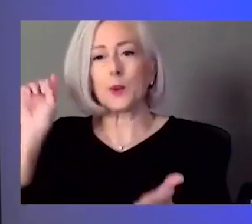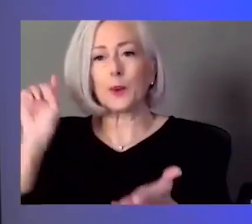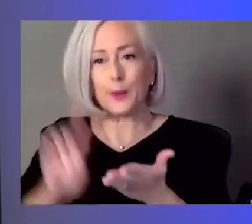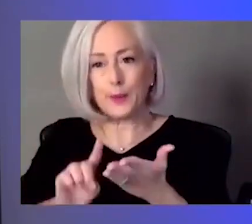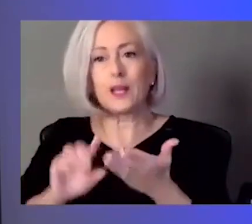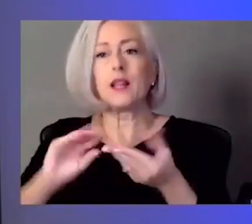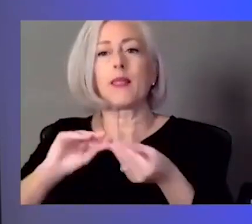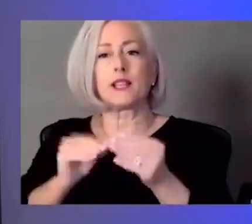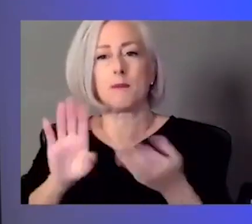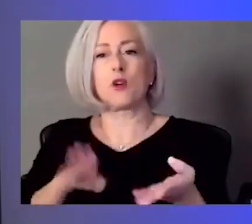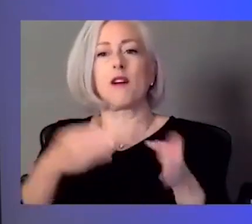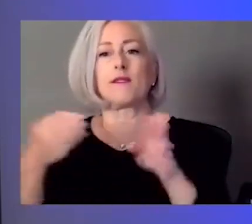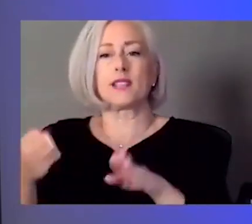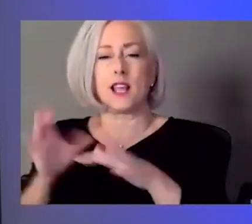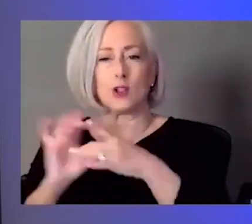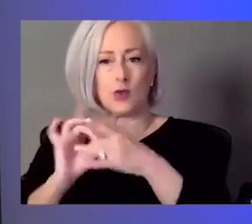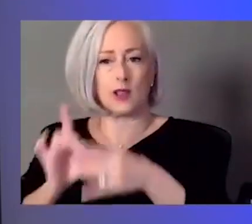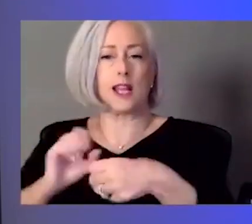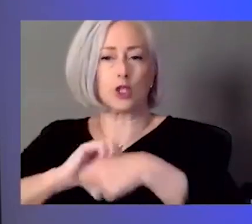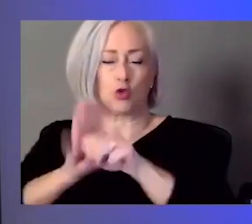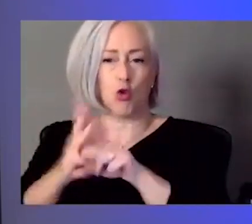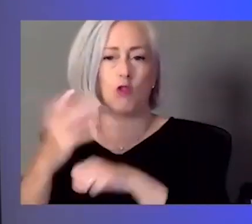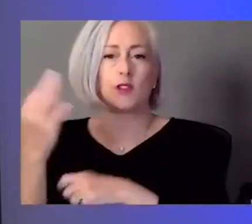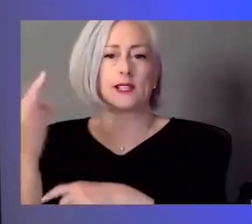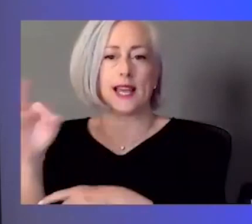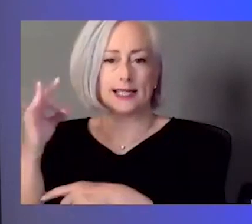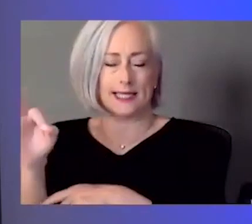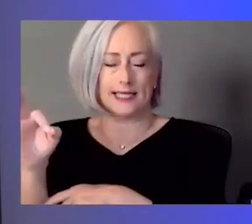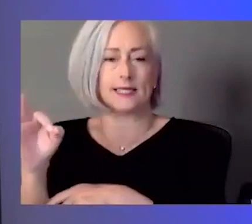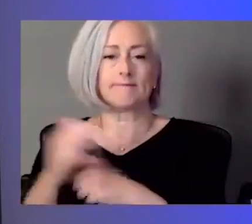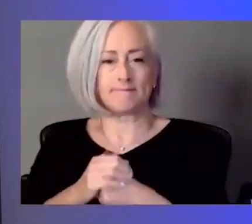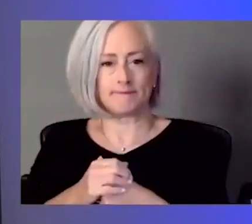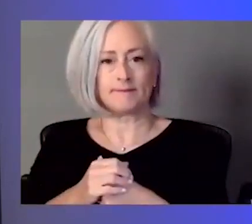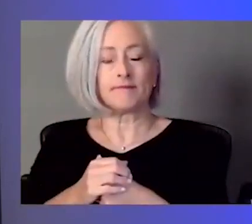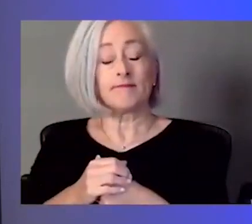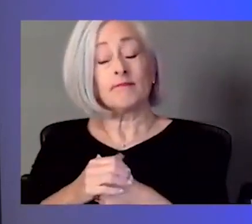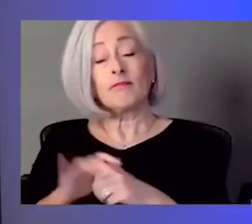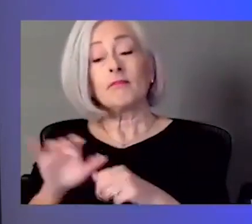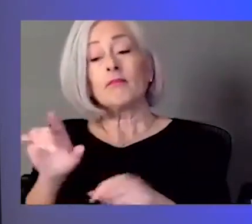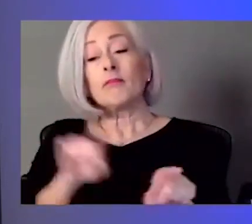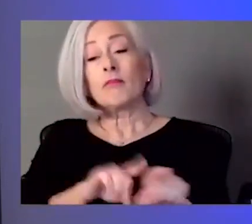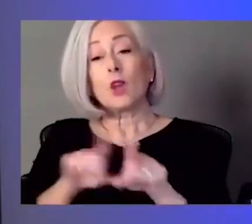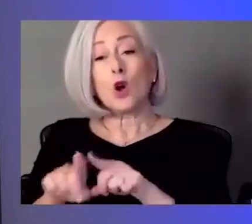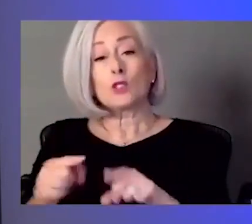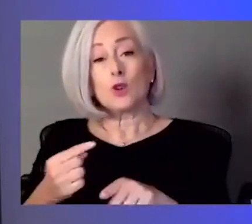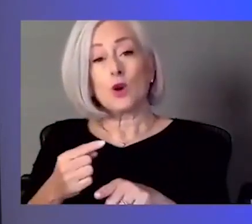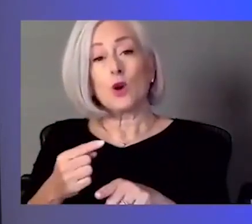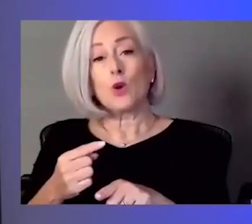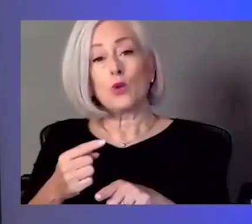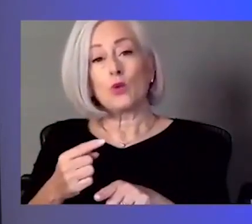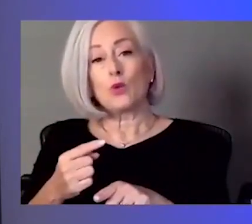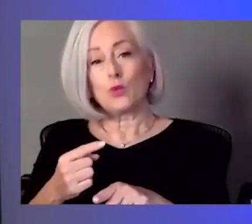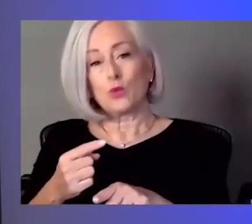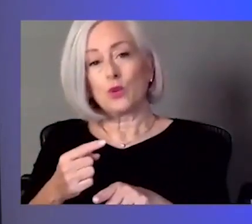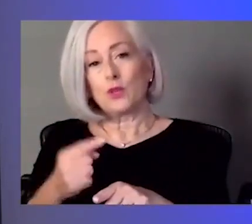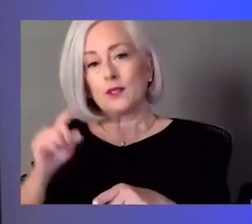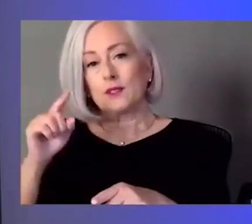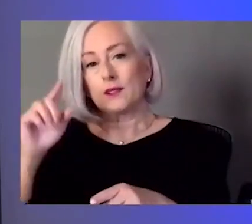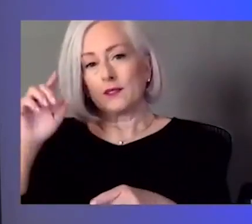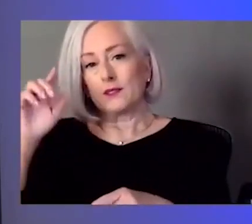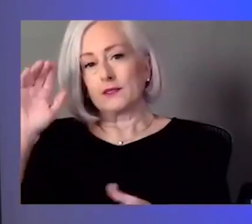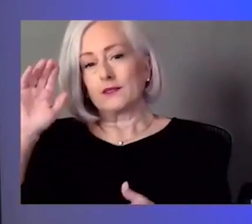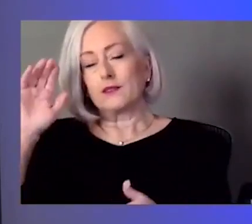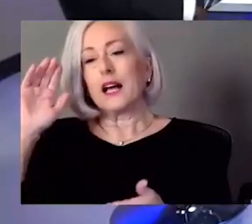related to COVID-19, but also we've, um, obviously had a, uh, significantly lower, uh, population of COVID-19 patients in our